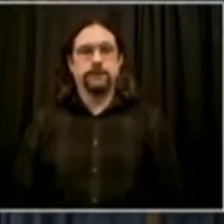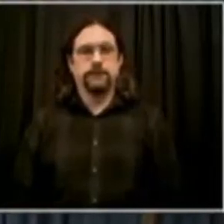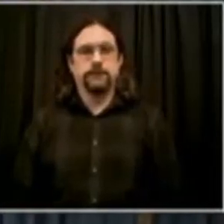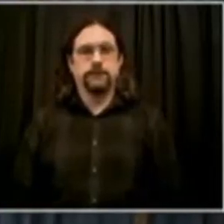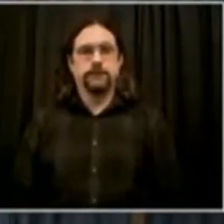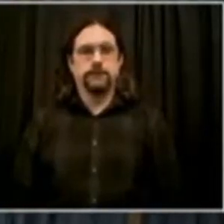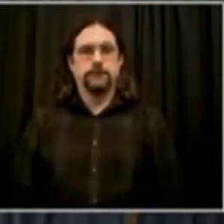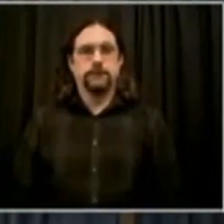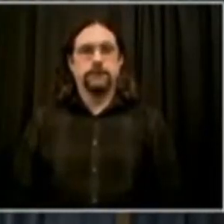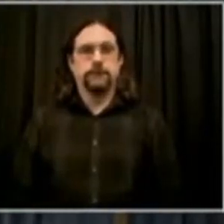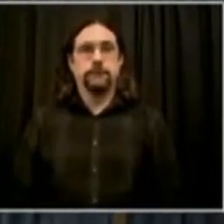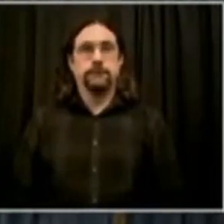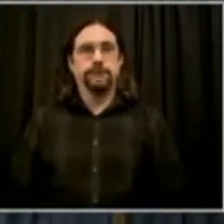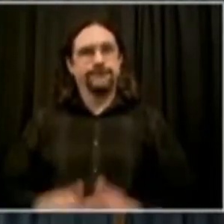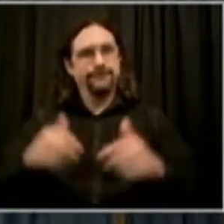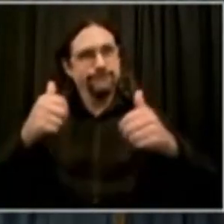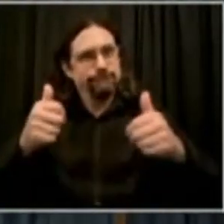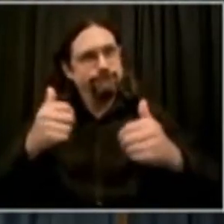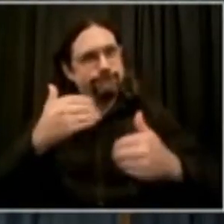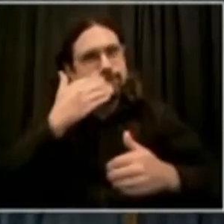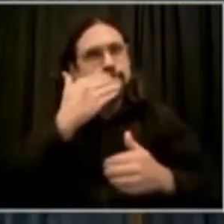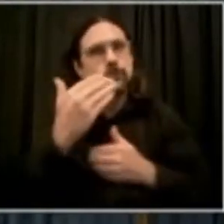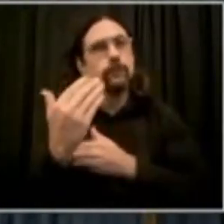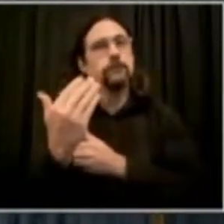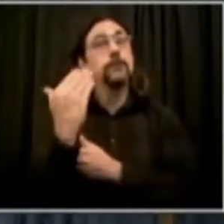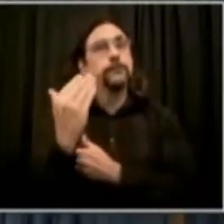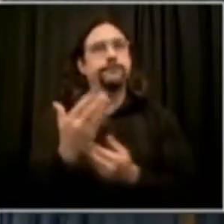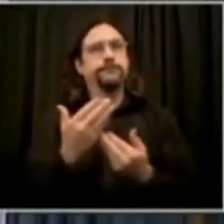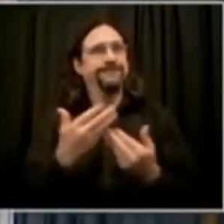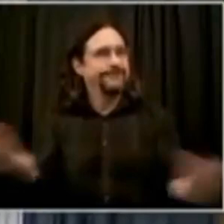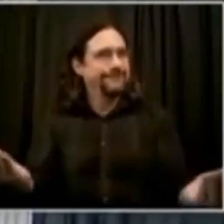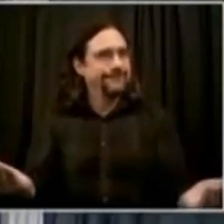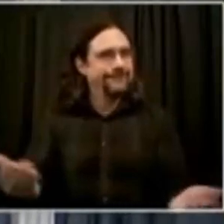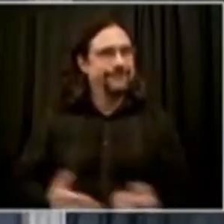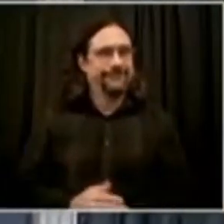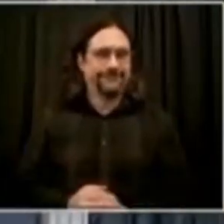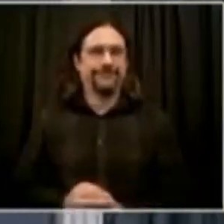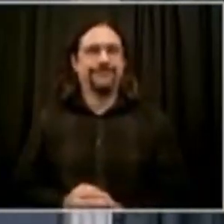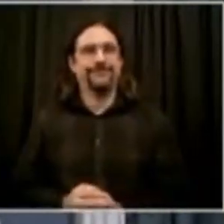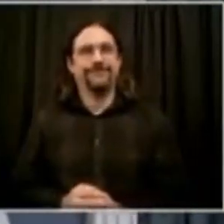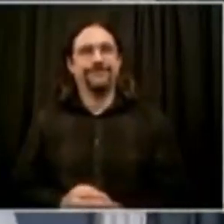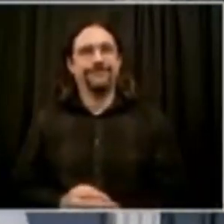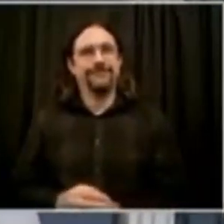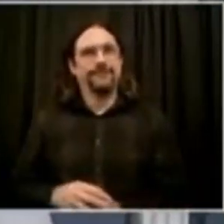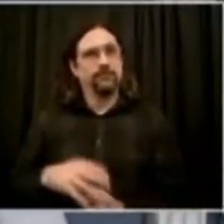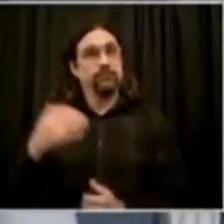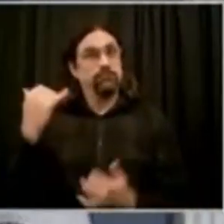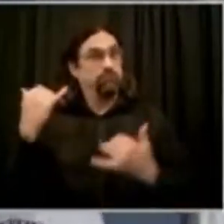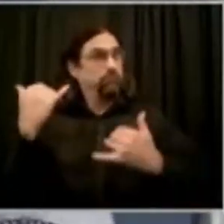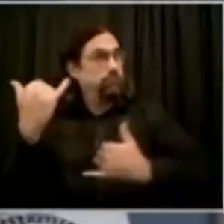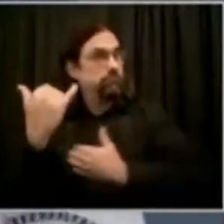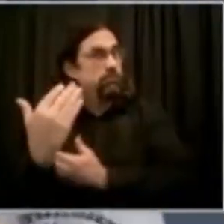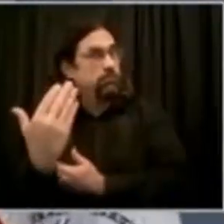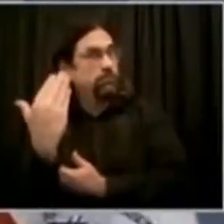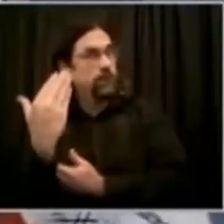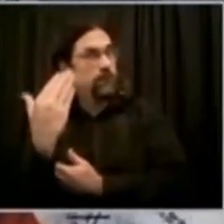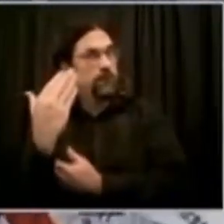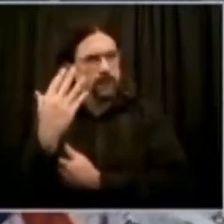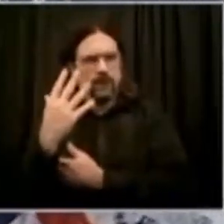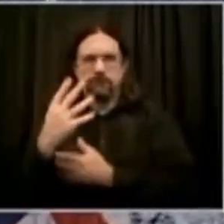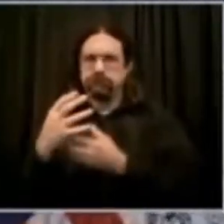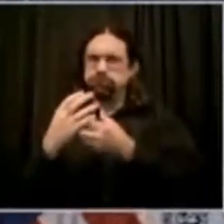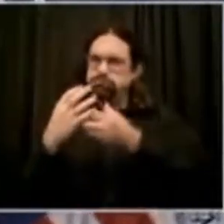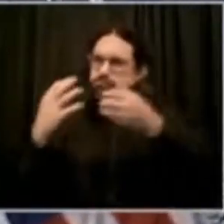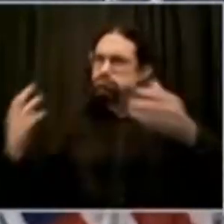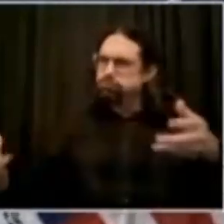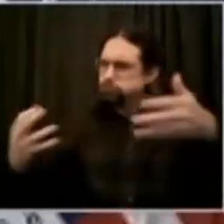Well, good morning, everybody. We have a lot to go over today. I'm going to go through it all very quickly. First,